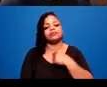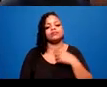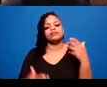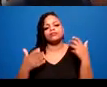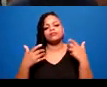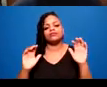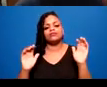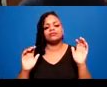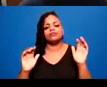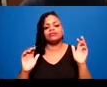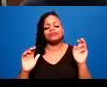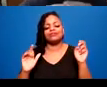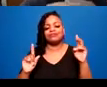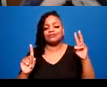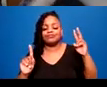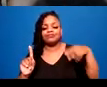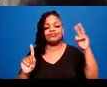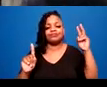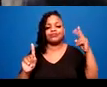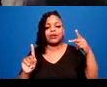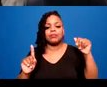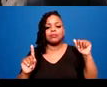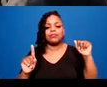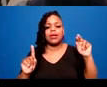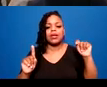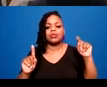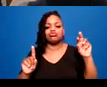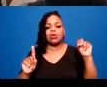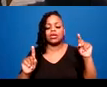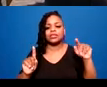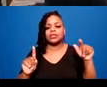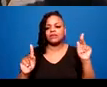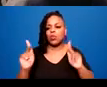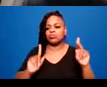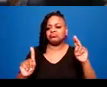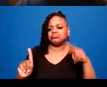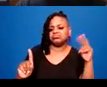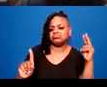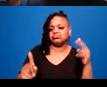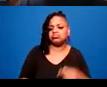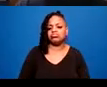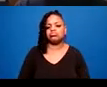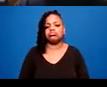equalise a power dynamic instead of treating people